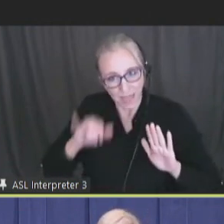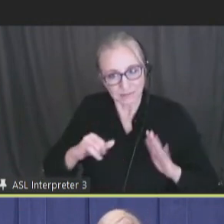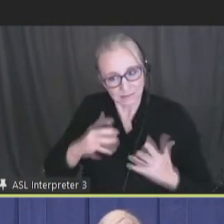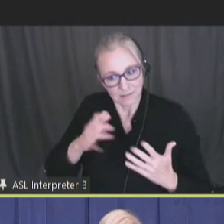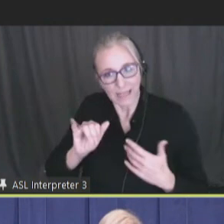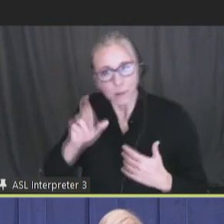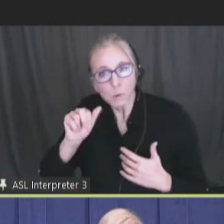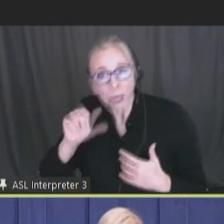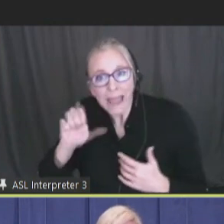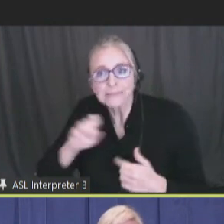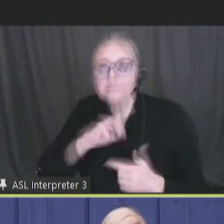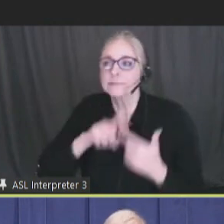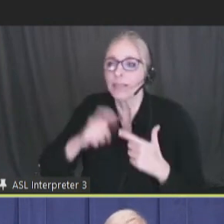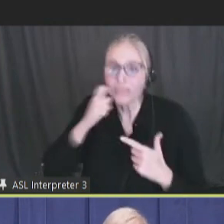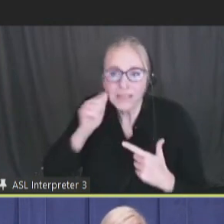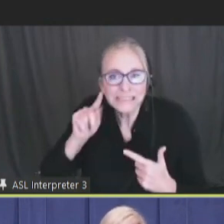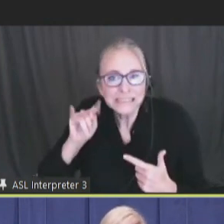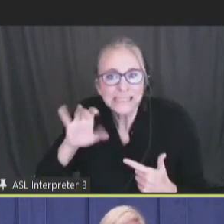ethnicity.